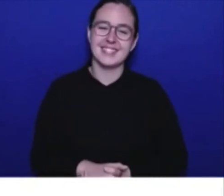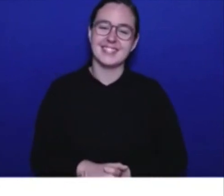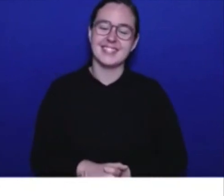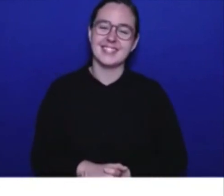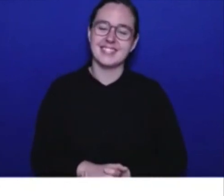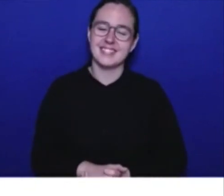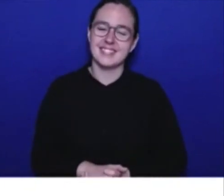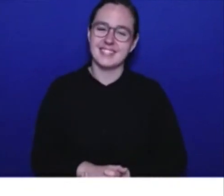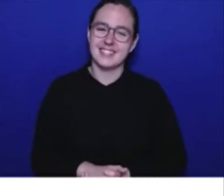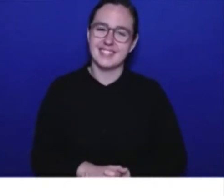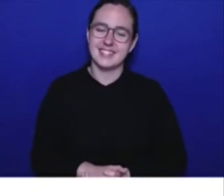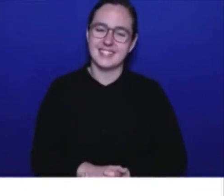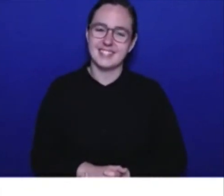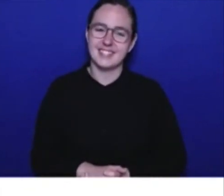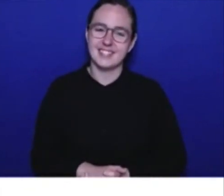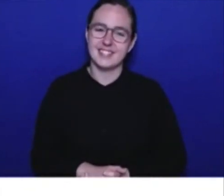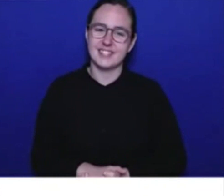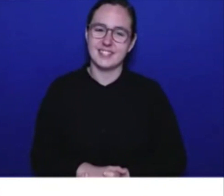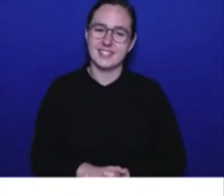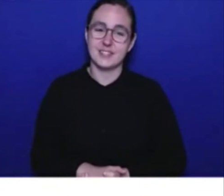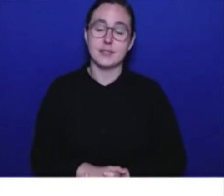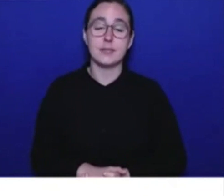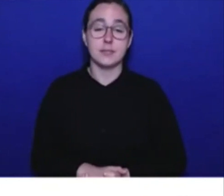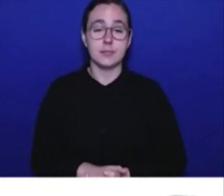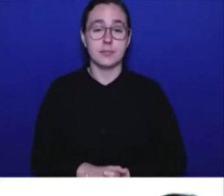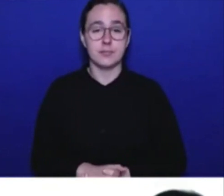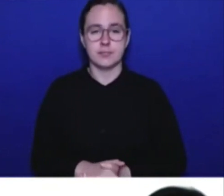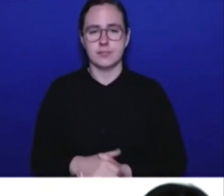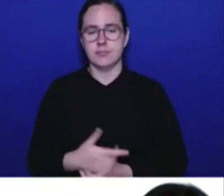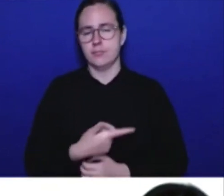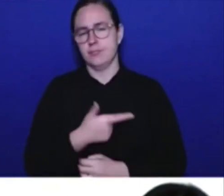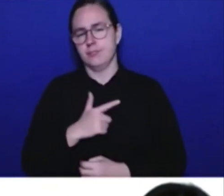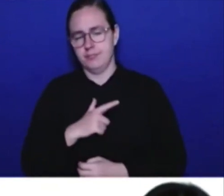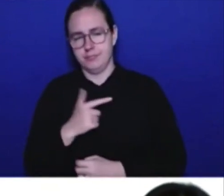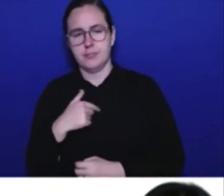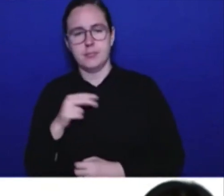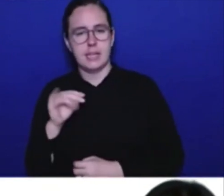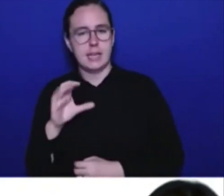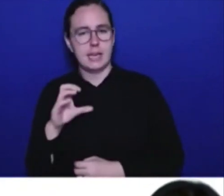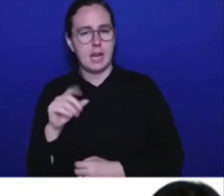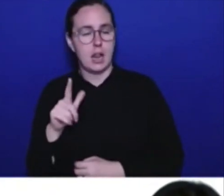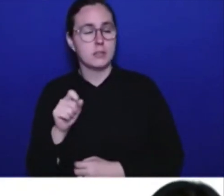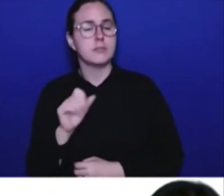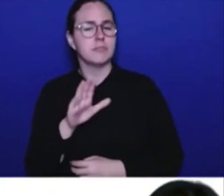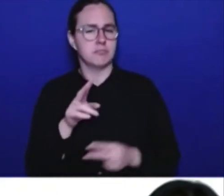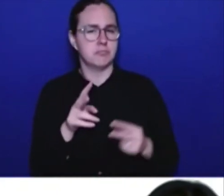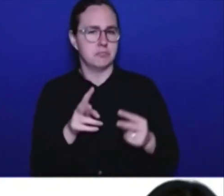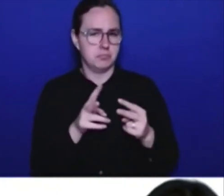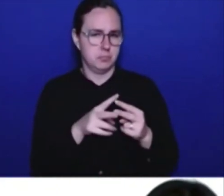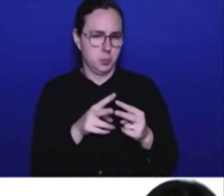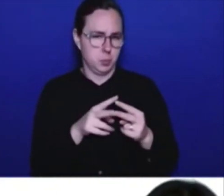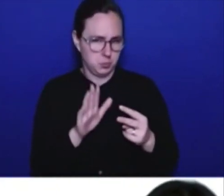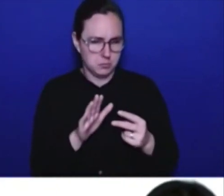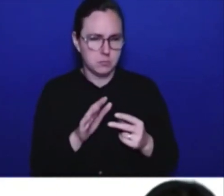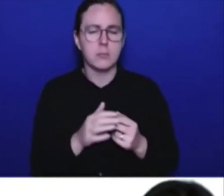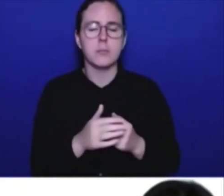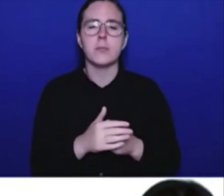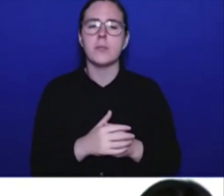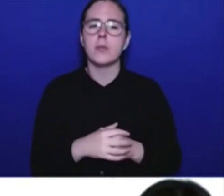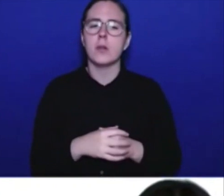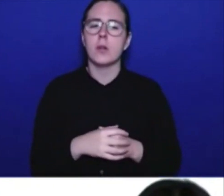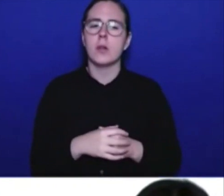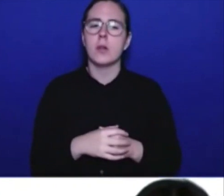I would say two things. One, we build capital, and that's part of this filing, in order to account for